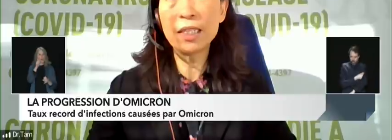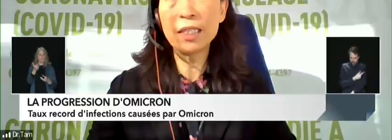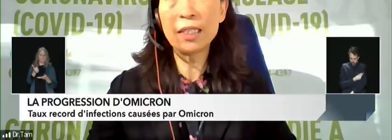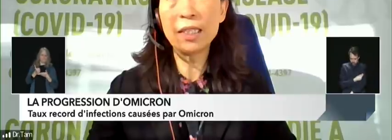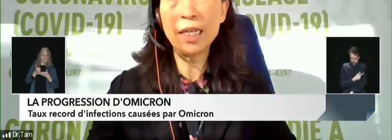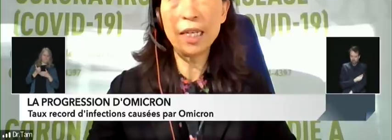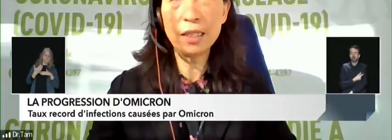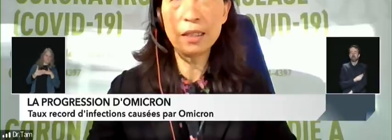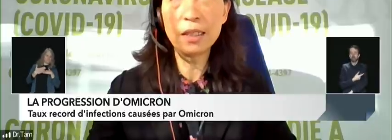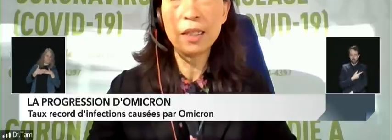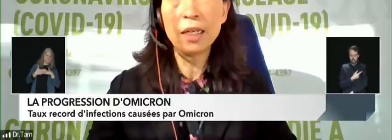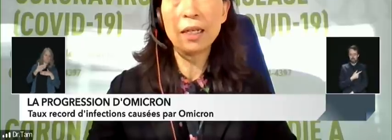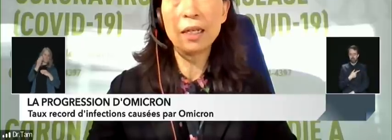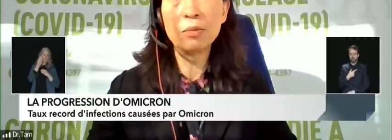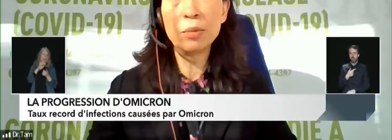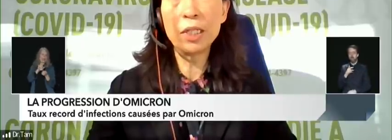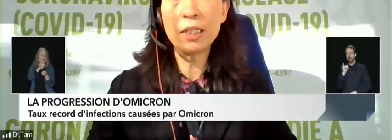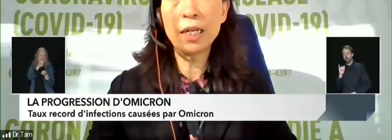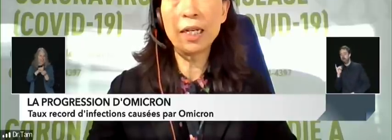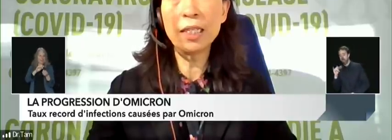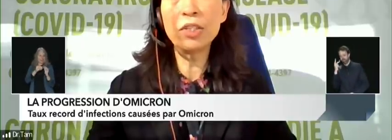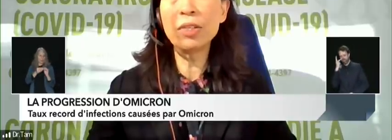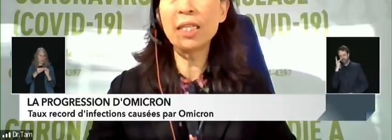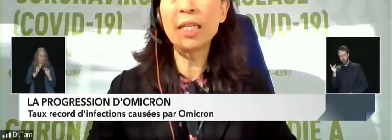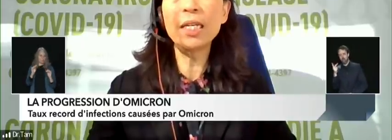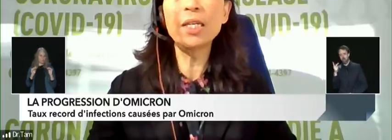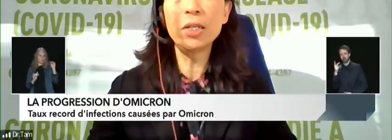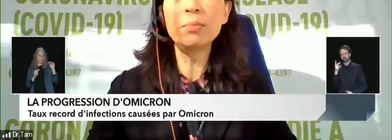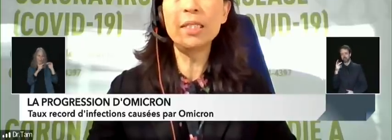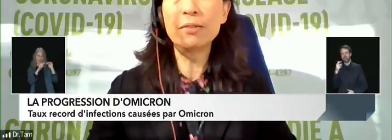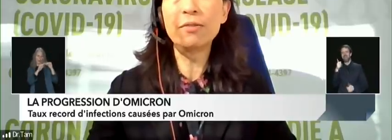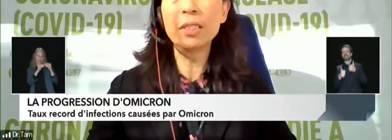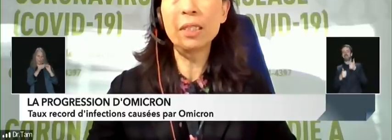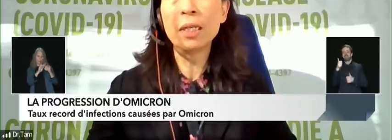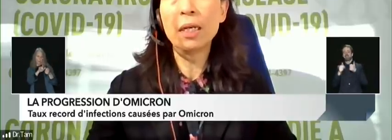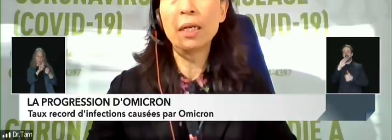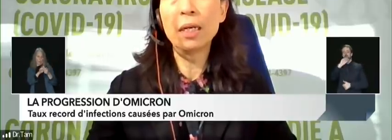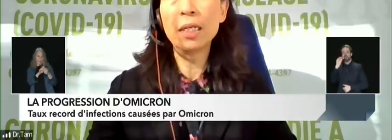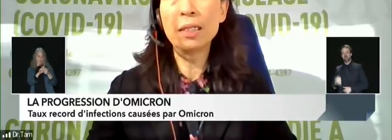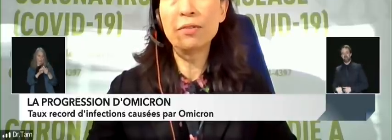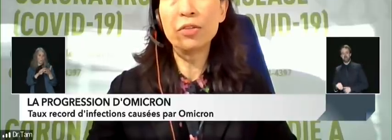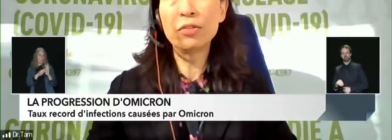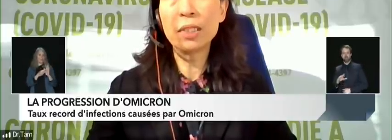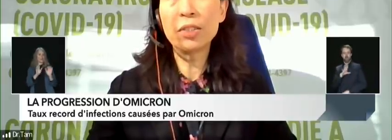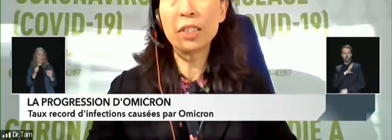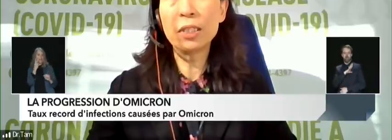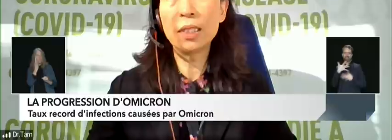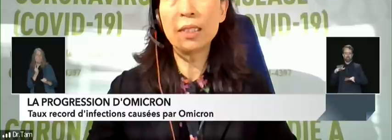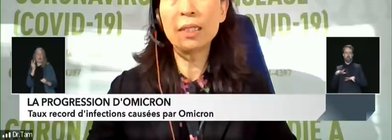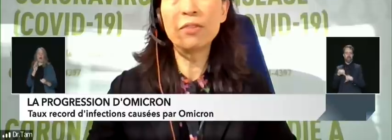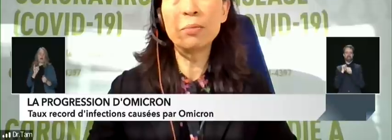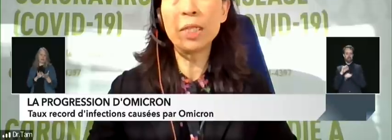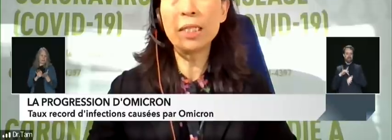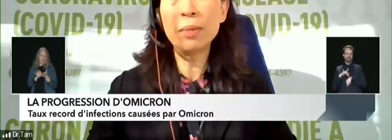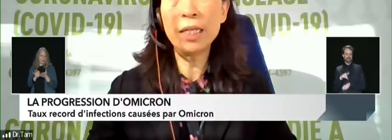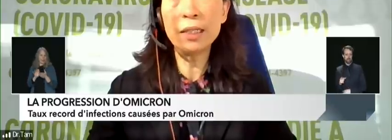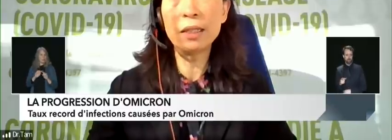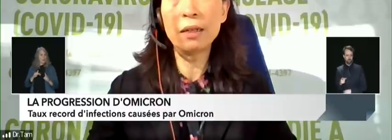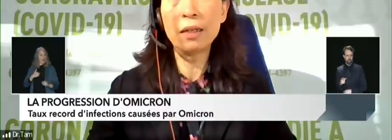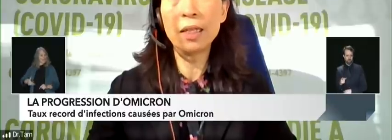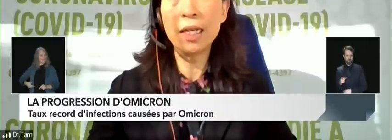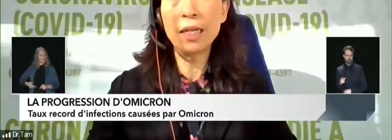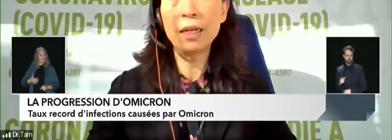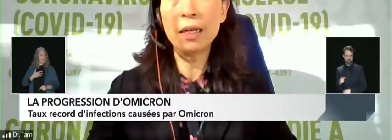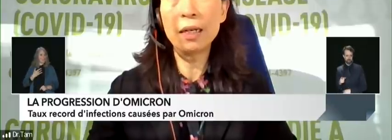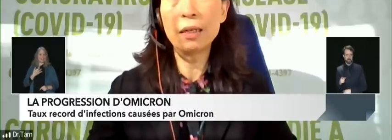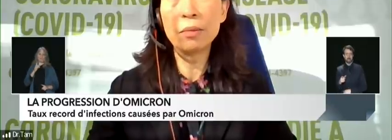get infected in the end but I do think that it could be different in different jurisdictions and some of it might depend